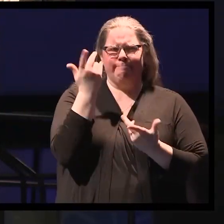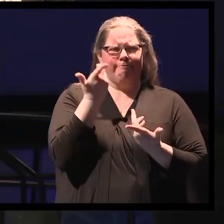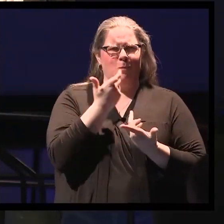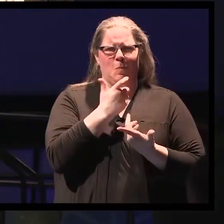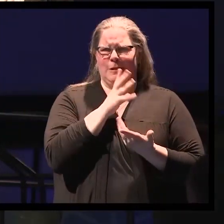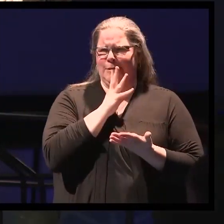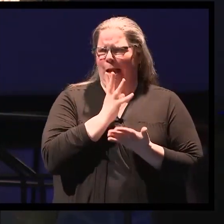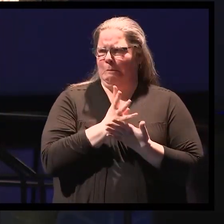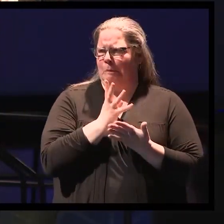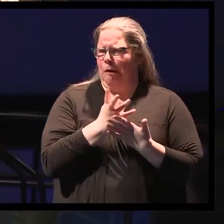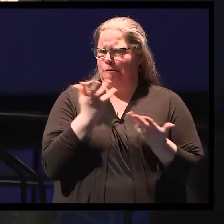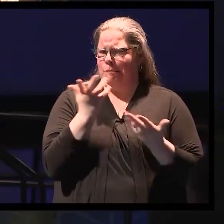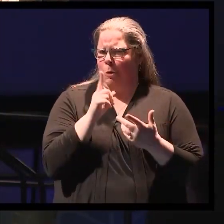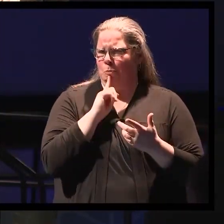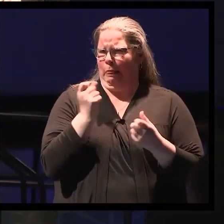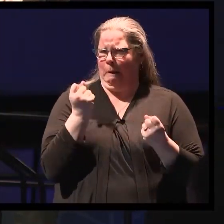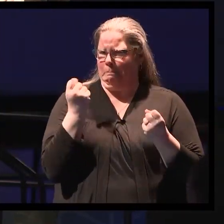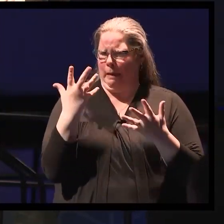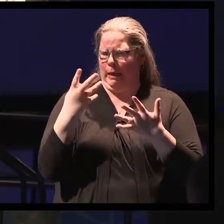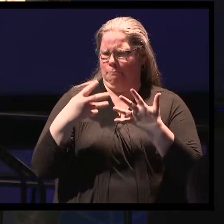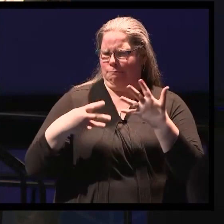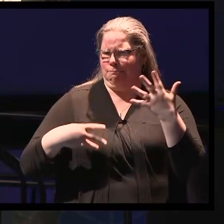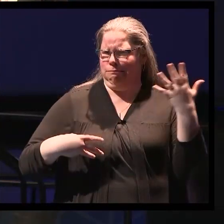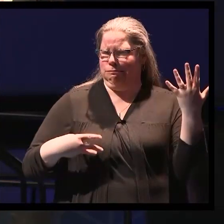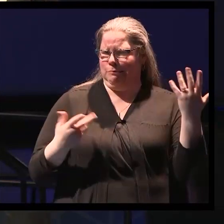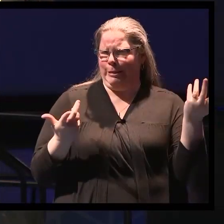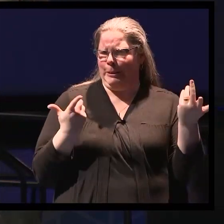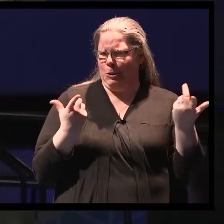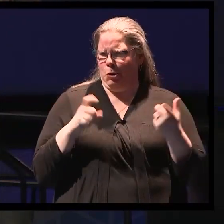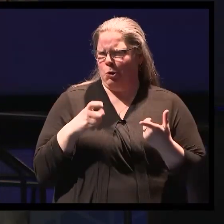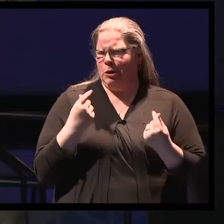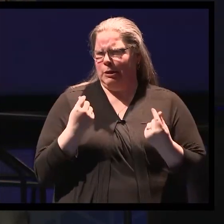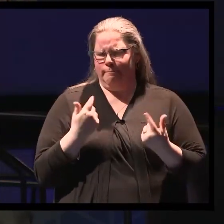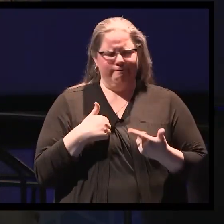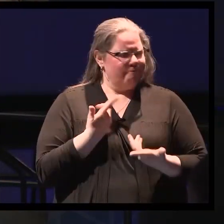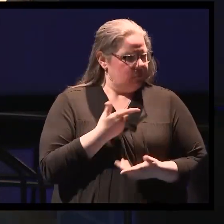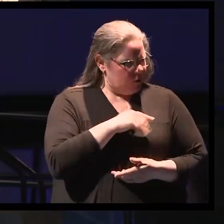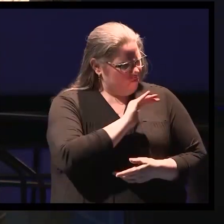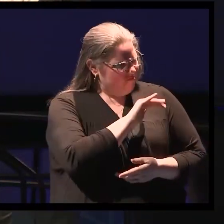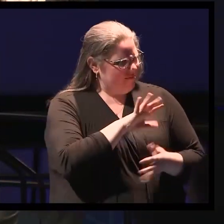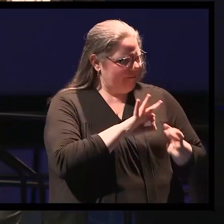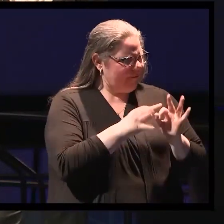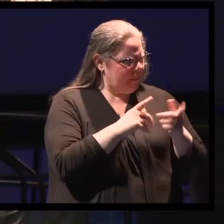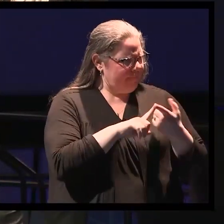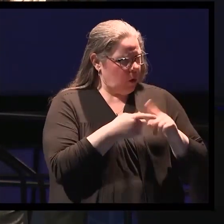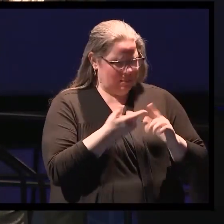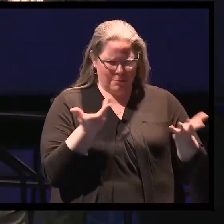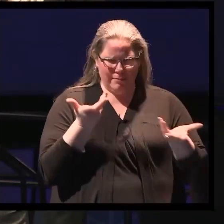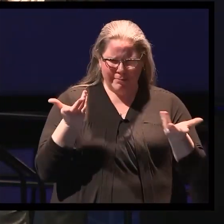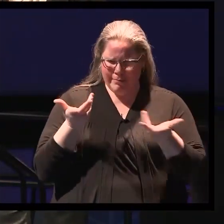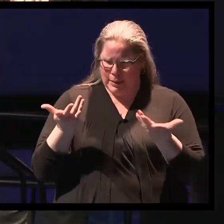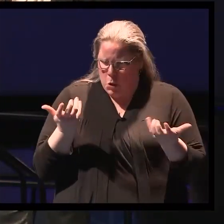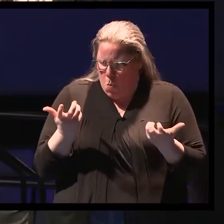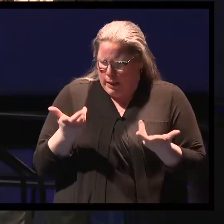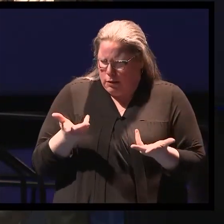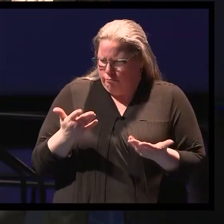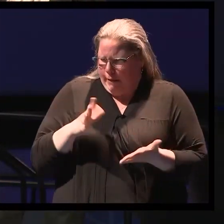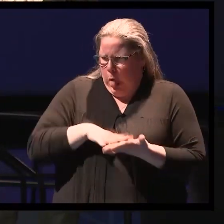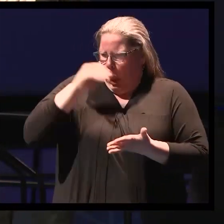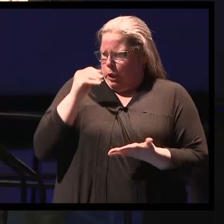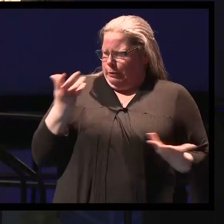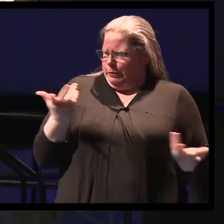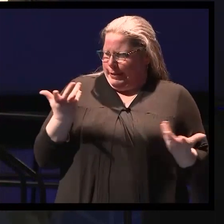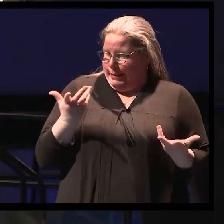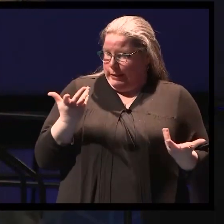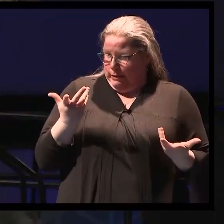in neurosurgery that we'd like to talk about, we asked our family and friends what they'd like to hear. And one common theme that